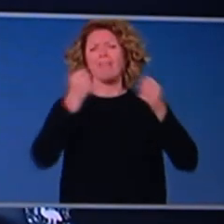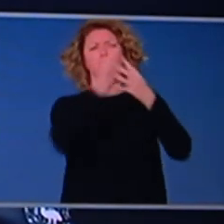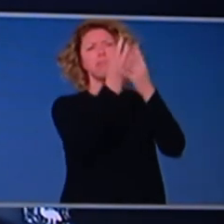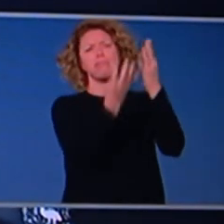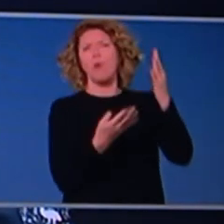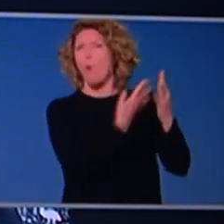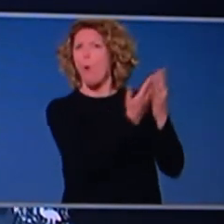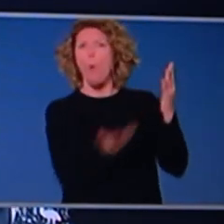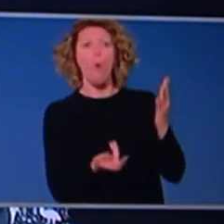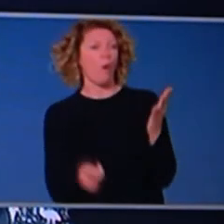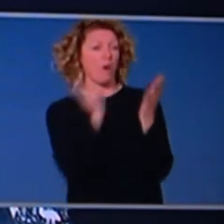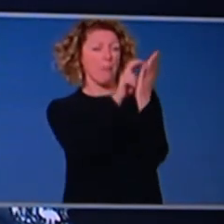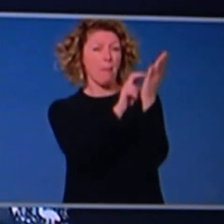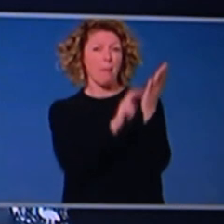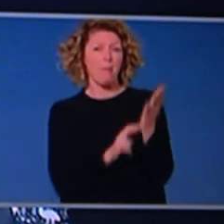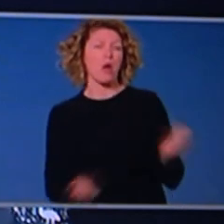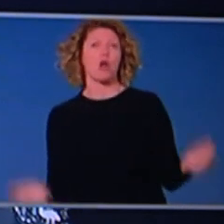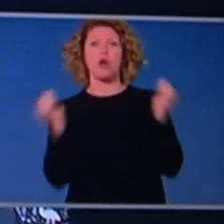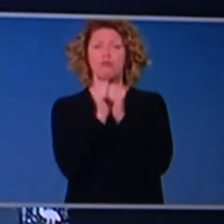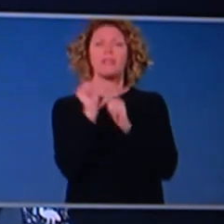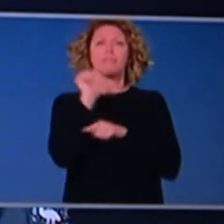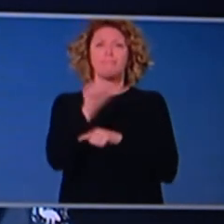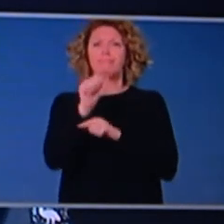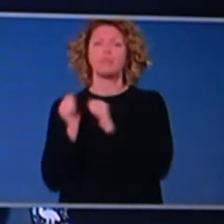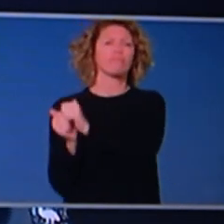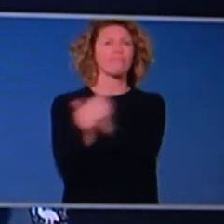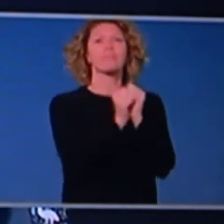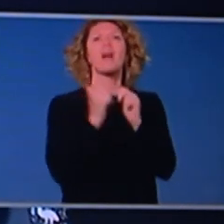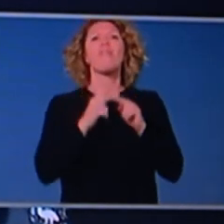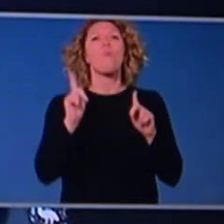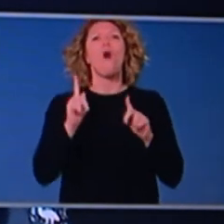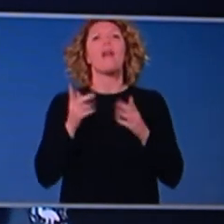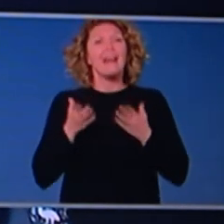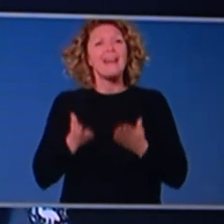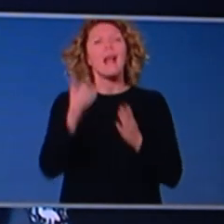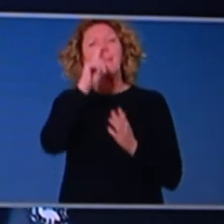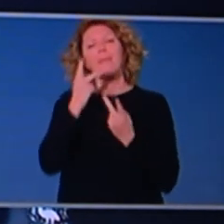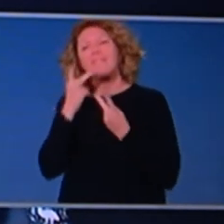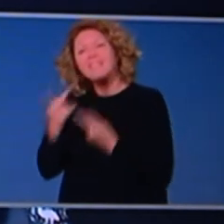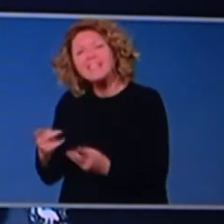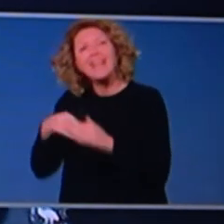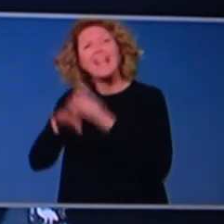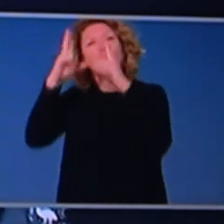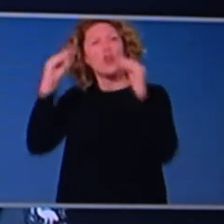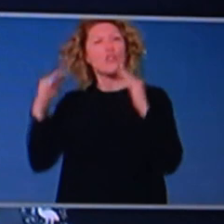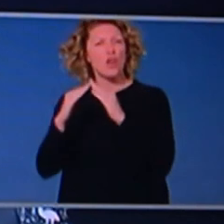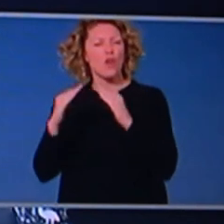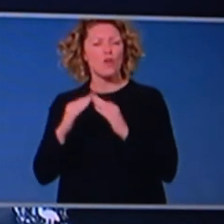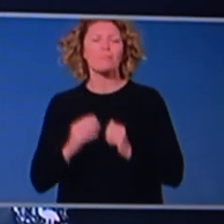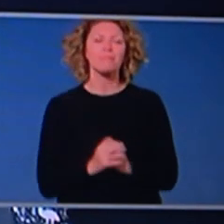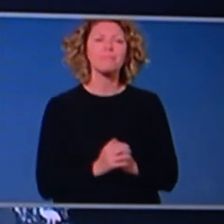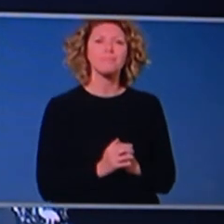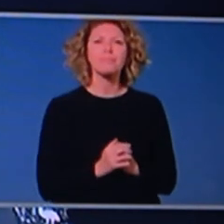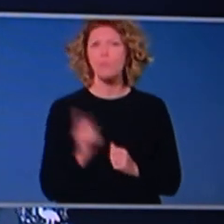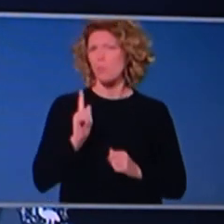have all signed up to this code as of last night. To the consumer organisations who also drove its design,